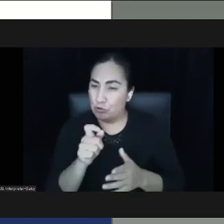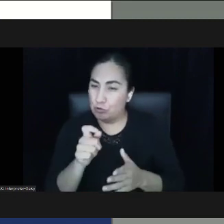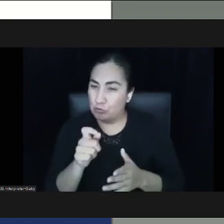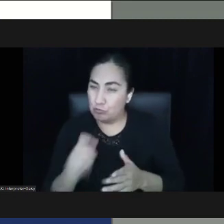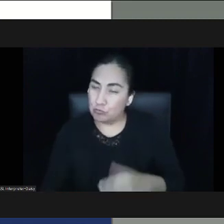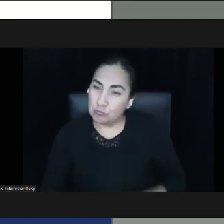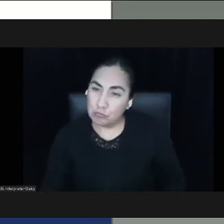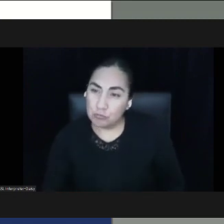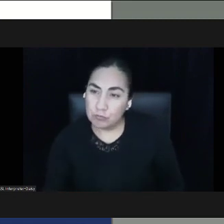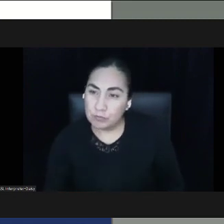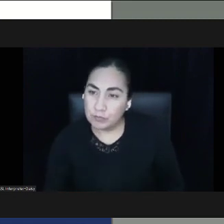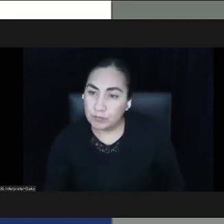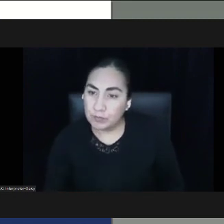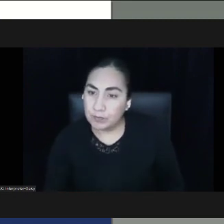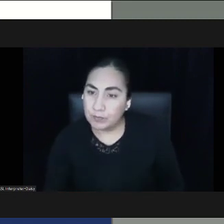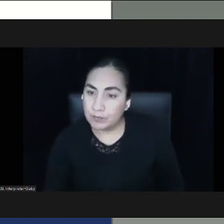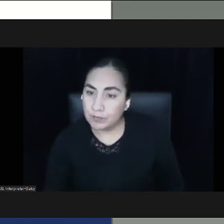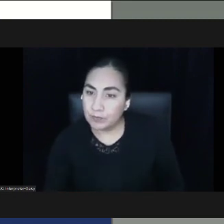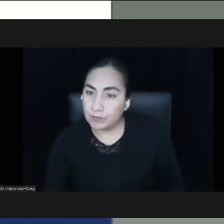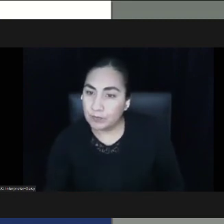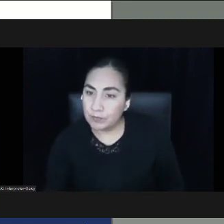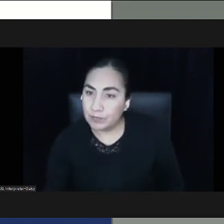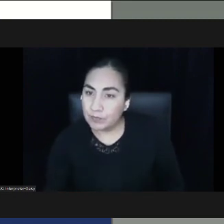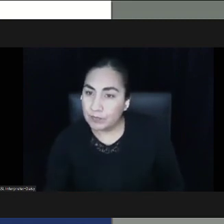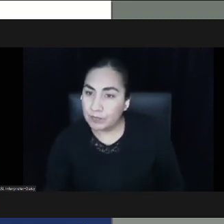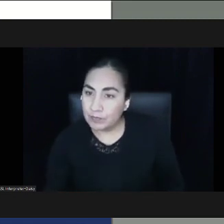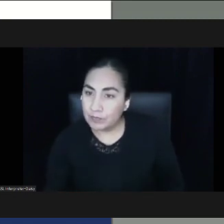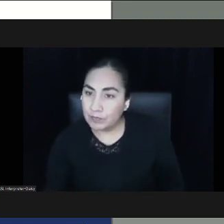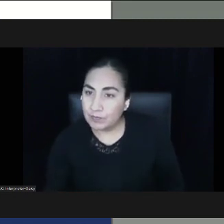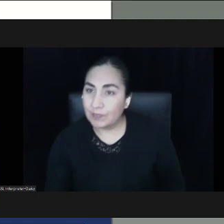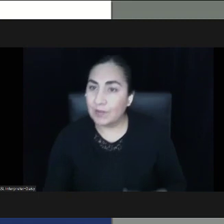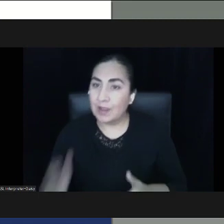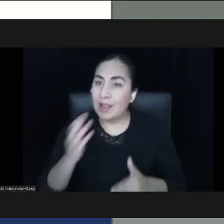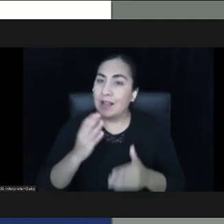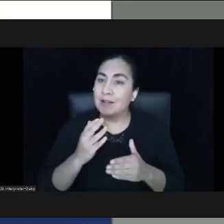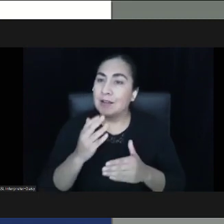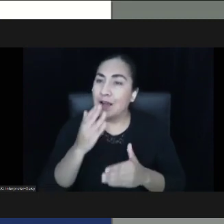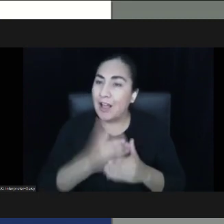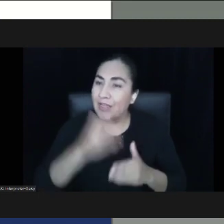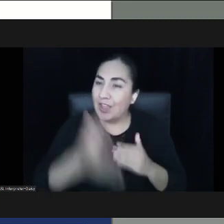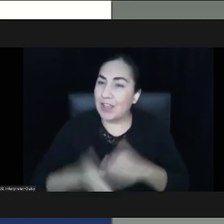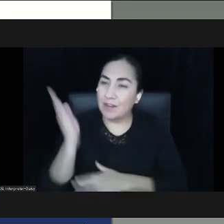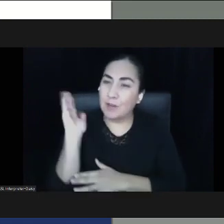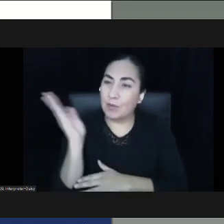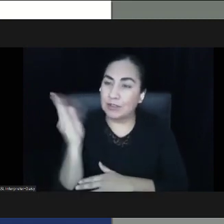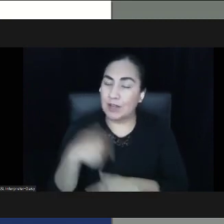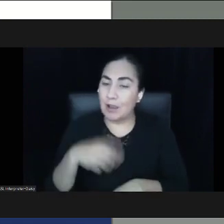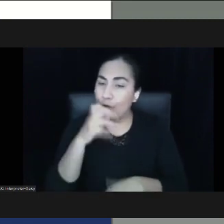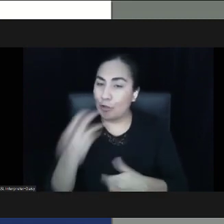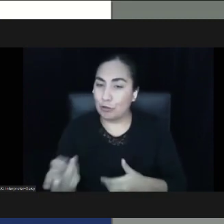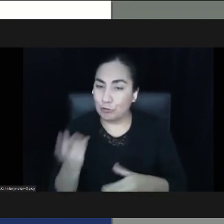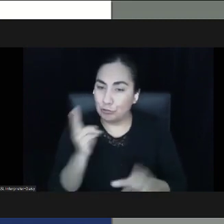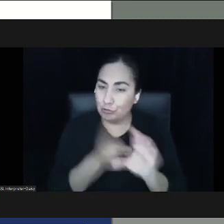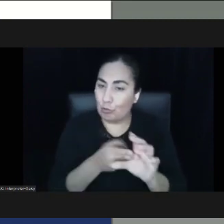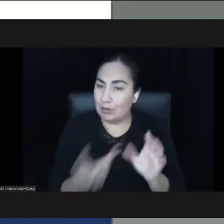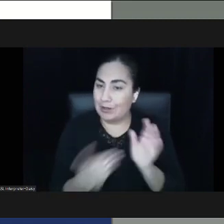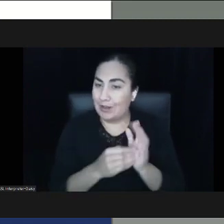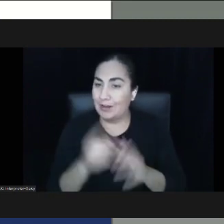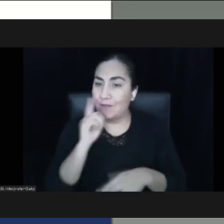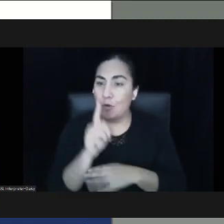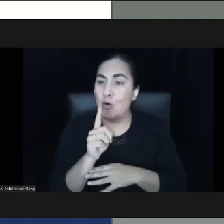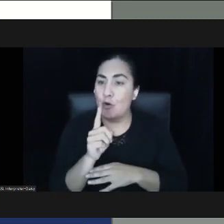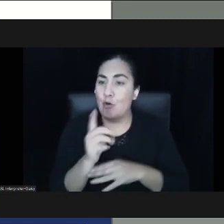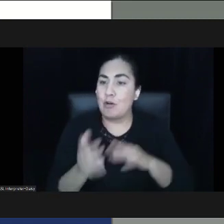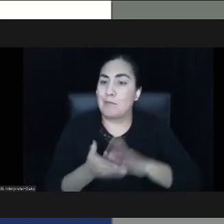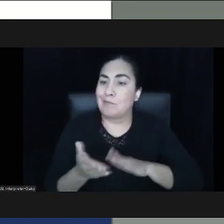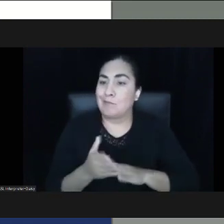Please have the right answer for this activity. And at the very end of the presentation, I will be joining again to facilitate the Q&A. And with